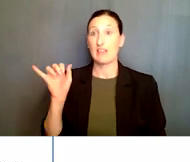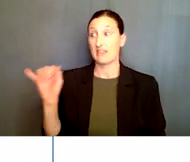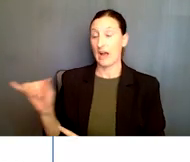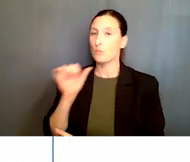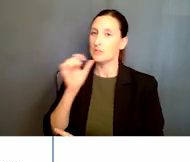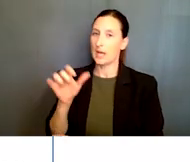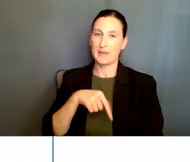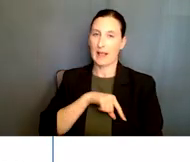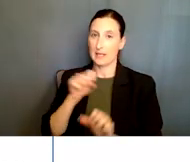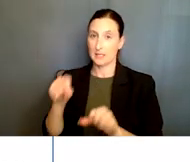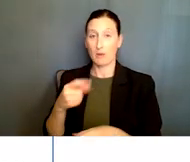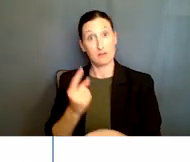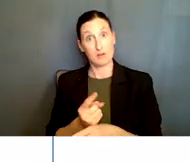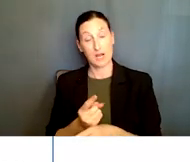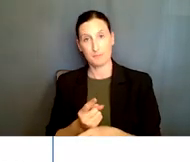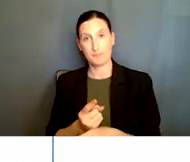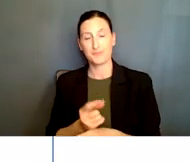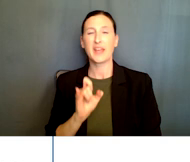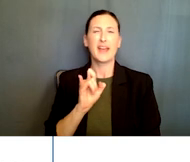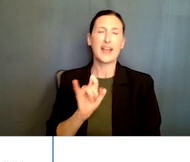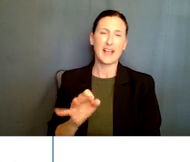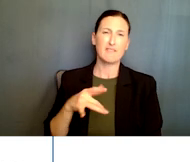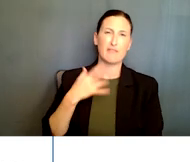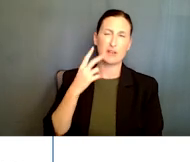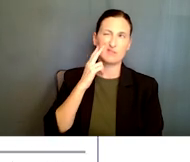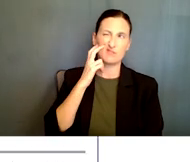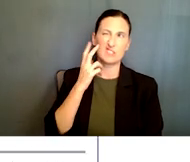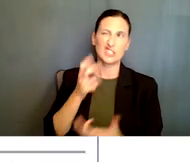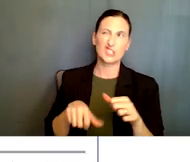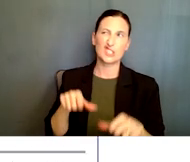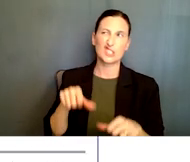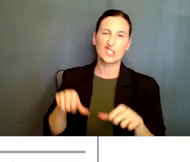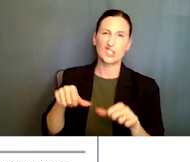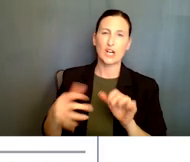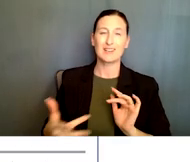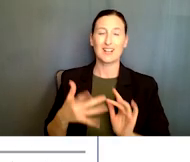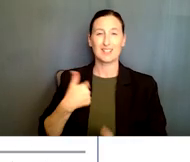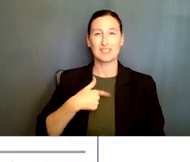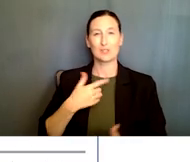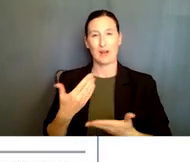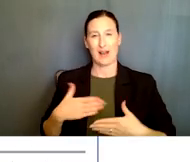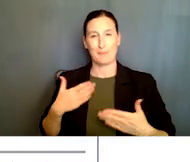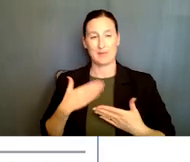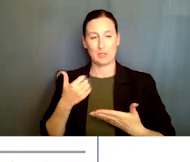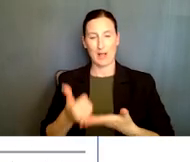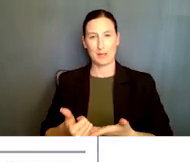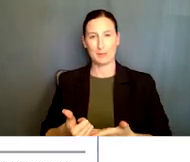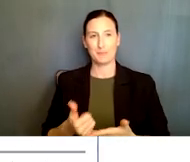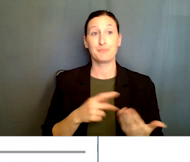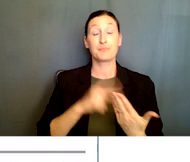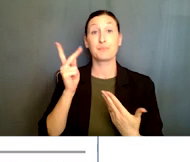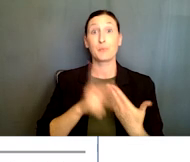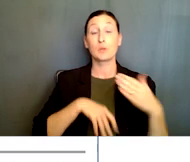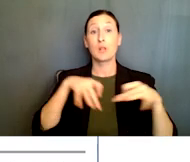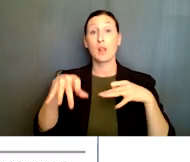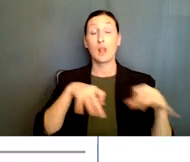again, if in doubt, please contact any of us and we'd be happy to help. The program description can be